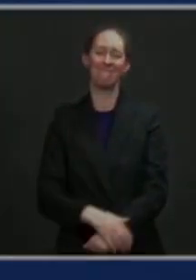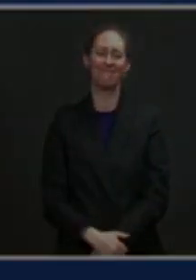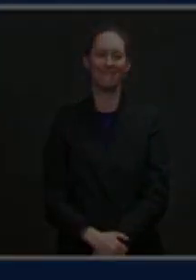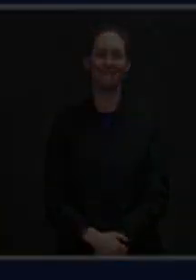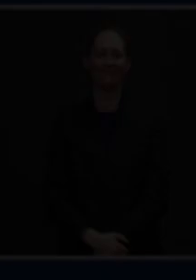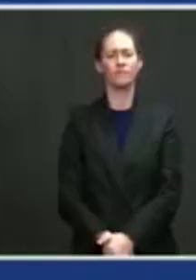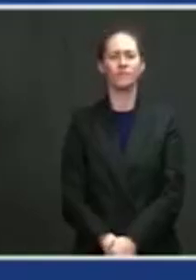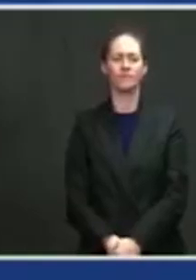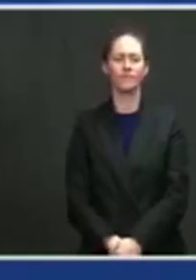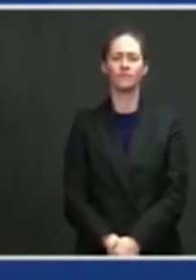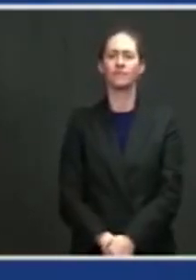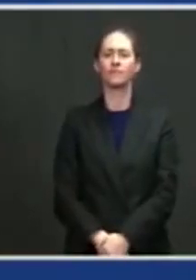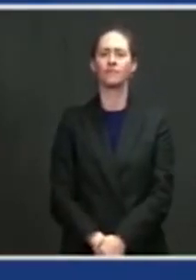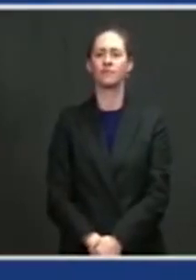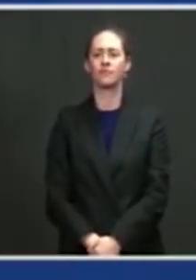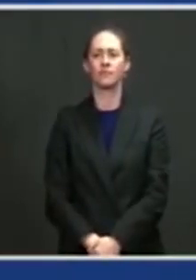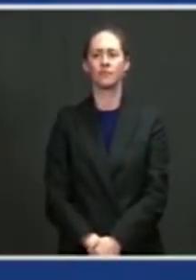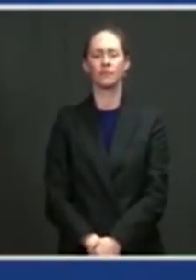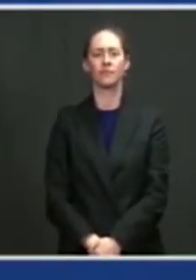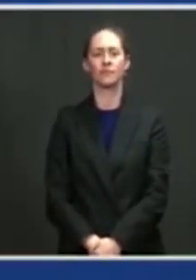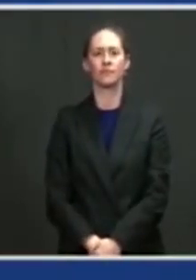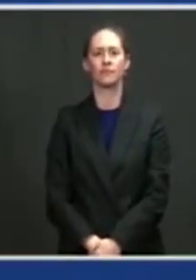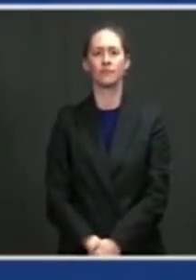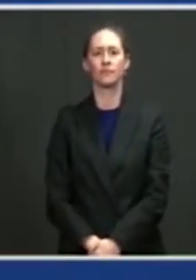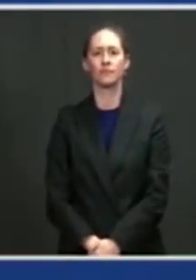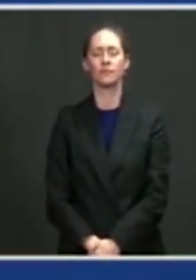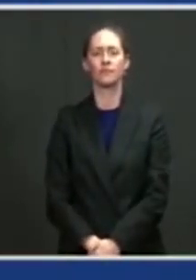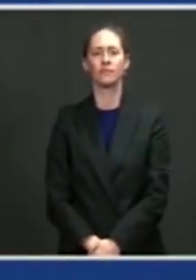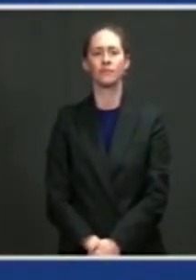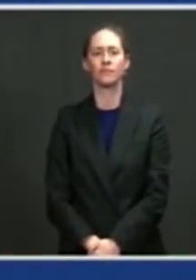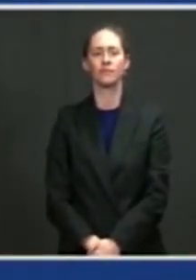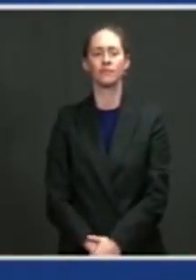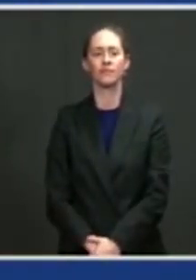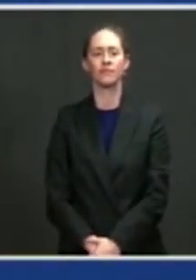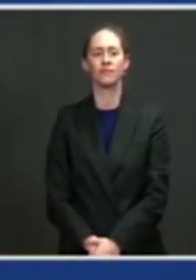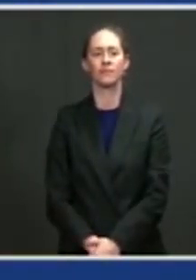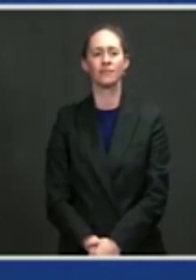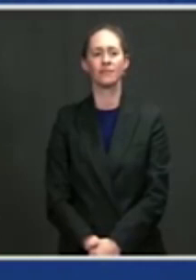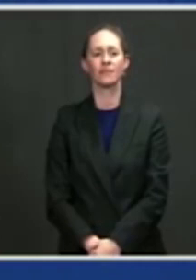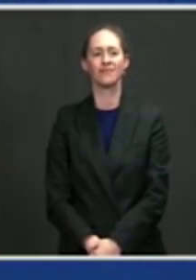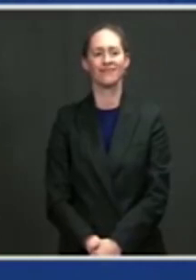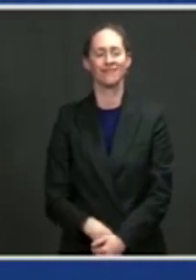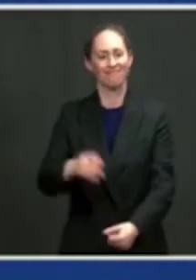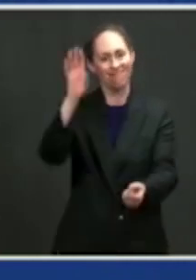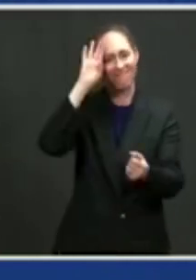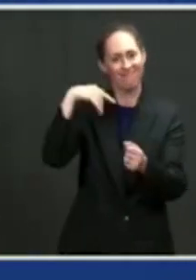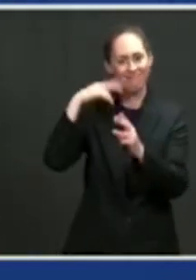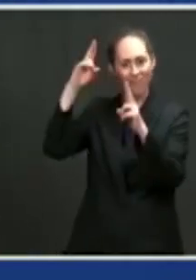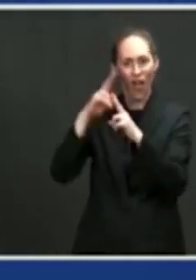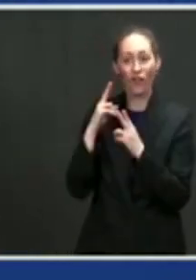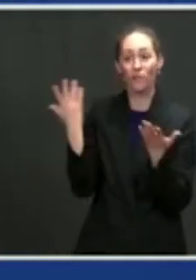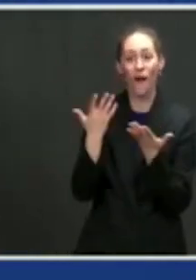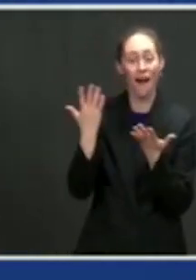duty. As a veteran, you know, I'm honored to be joined today by Governor Northam and by two great representatives